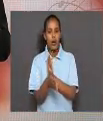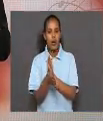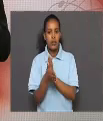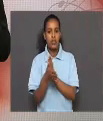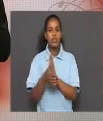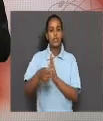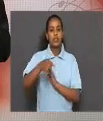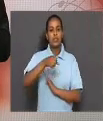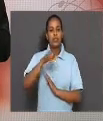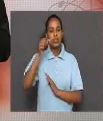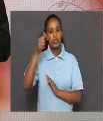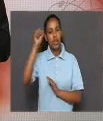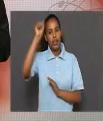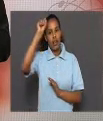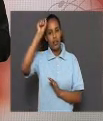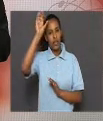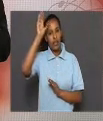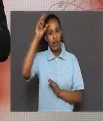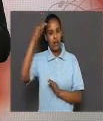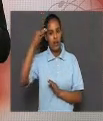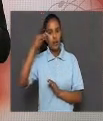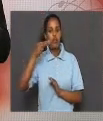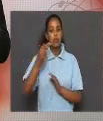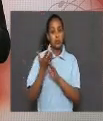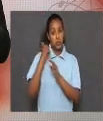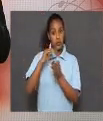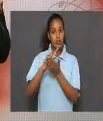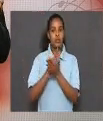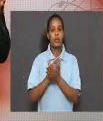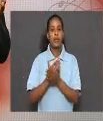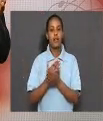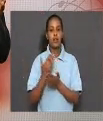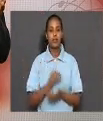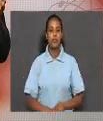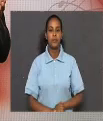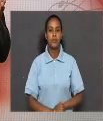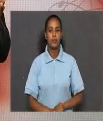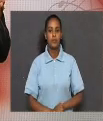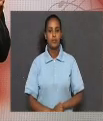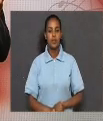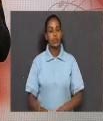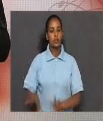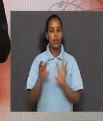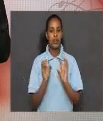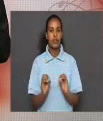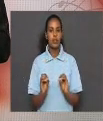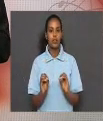Le Chatelier's principle, which we have learned about in previous lessons. Students,